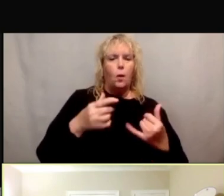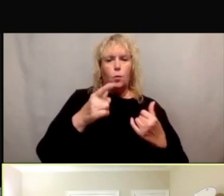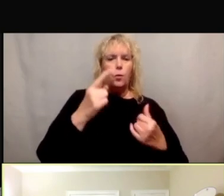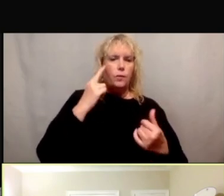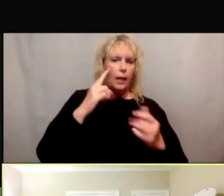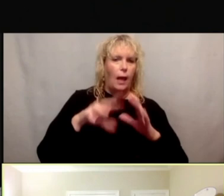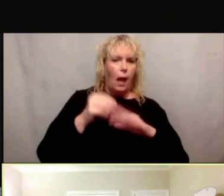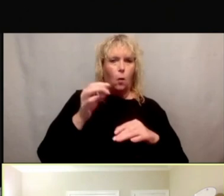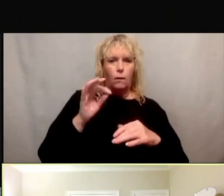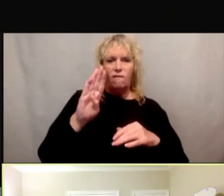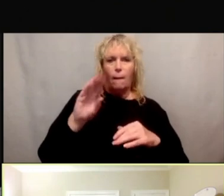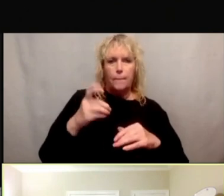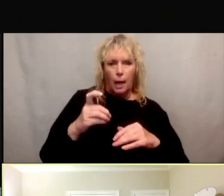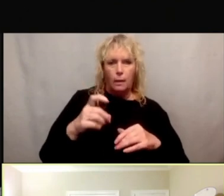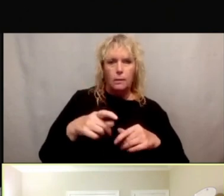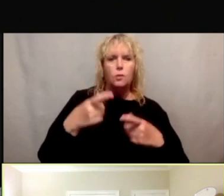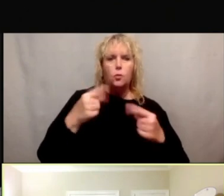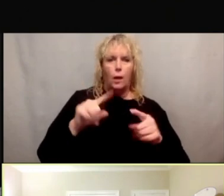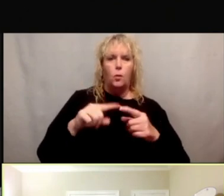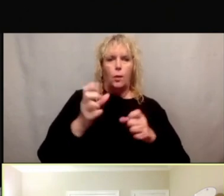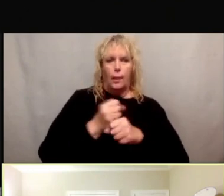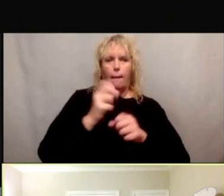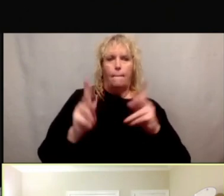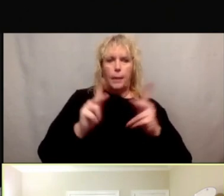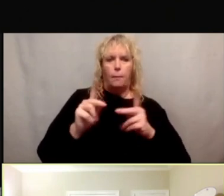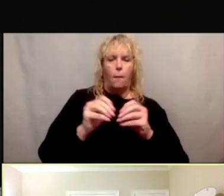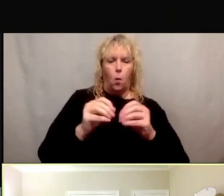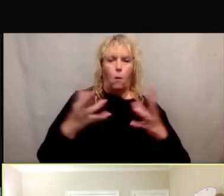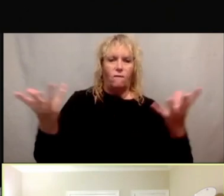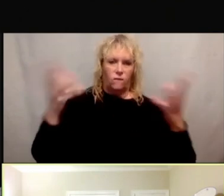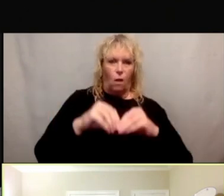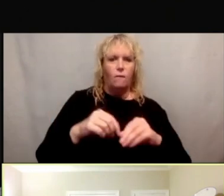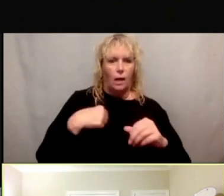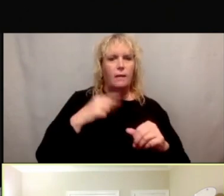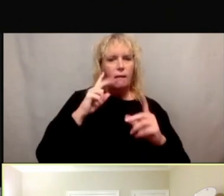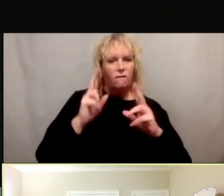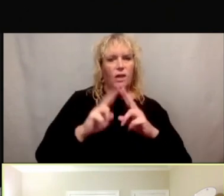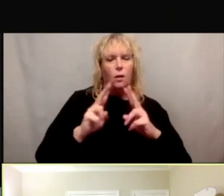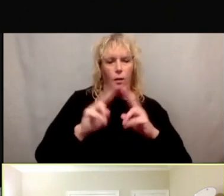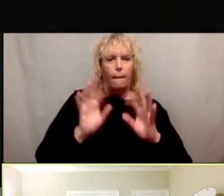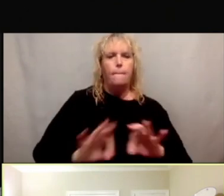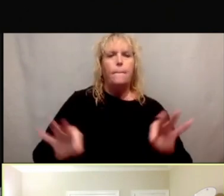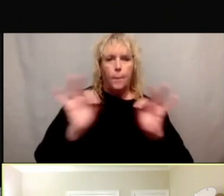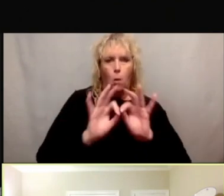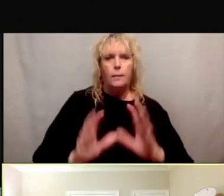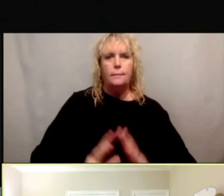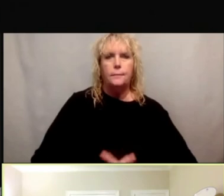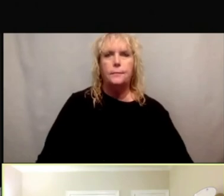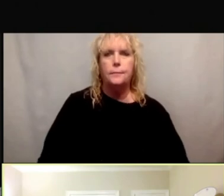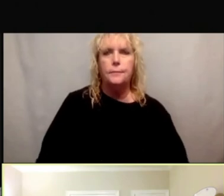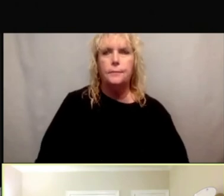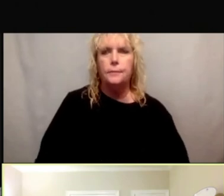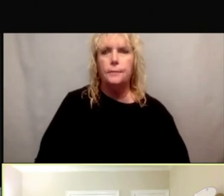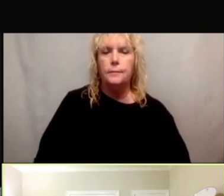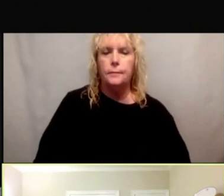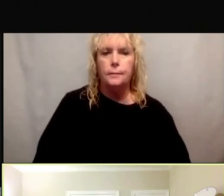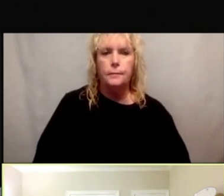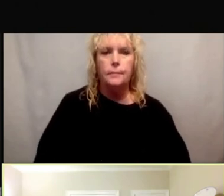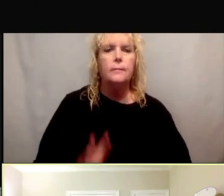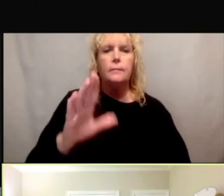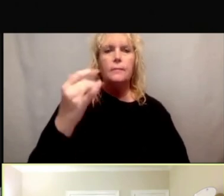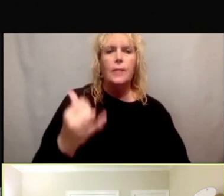and getting the community stakeholders involved is really, really important. So now, Thomas,